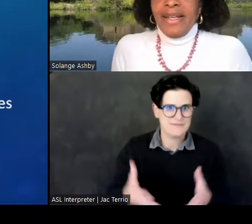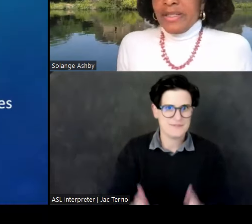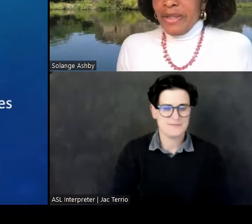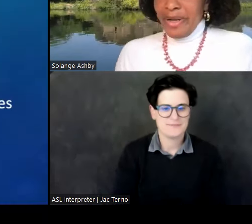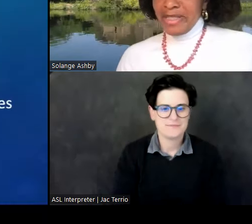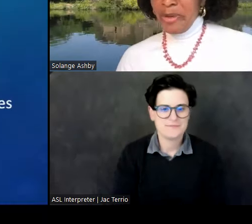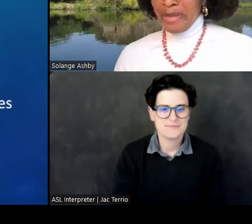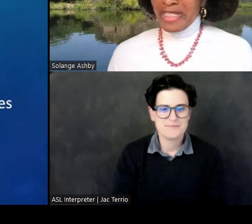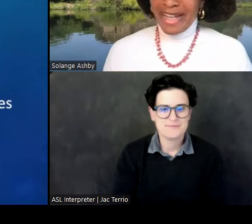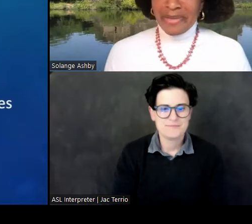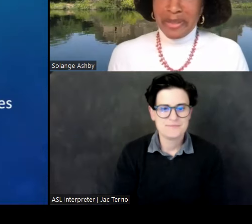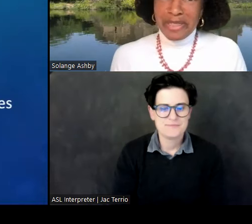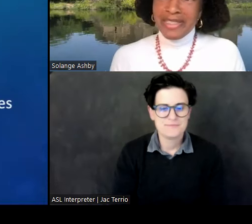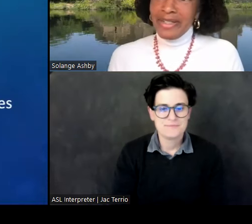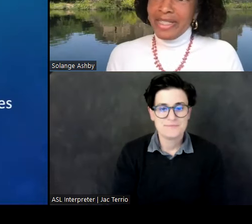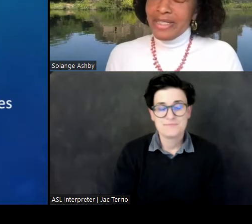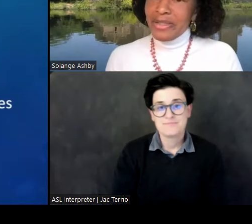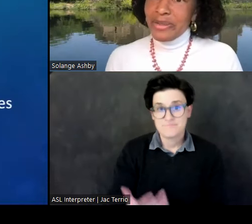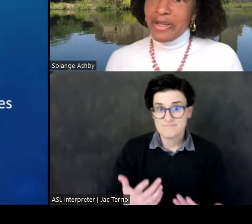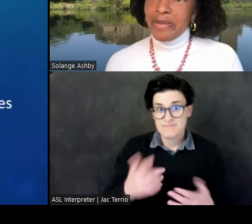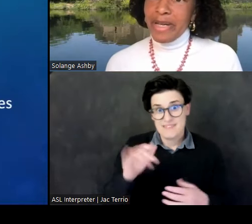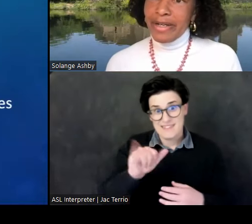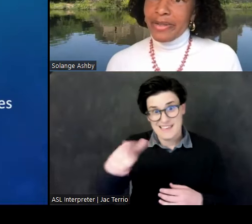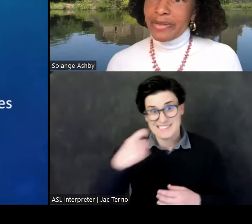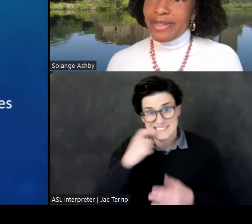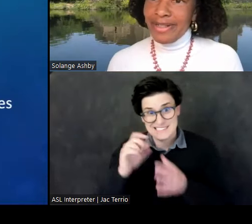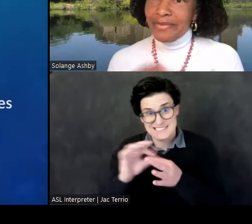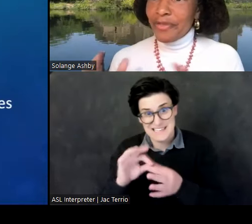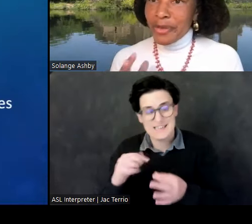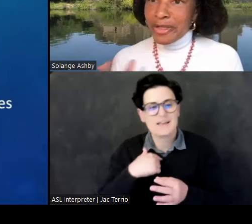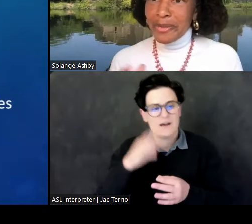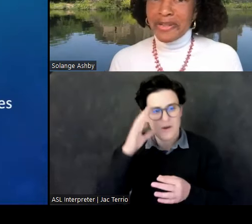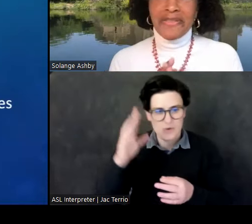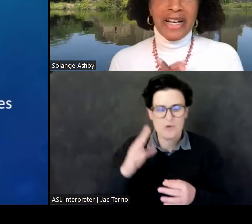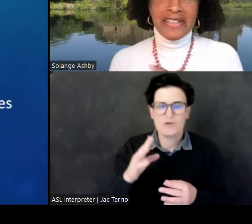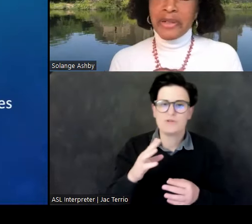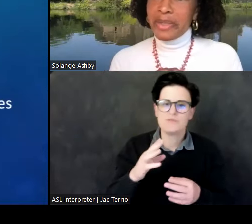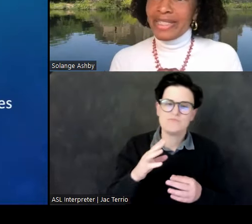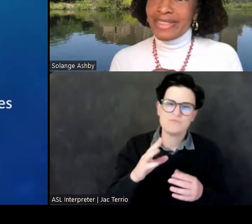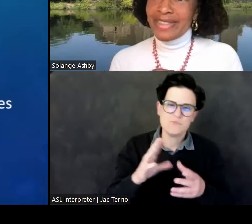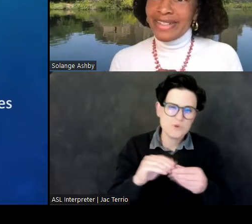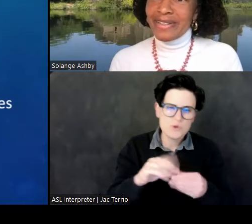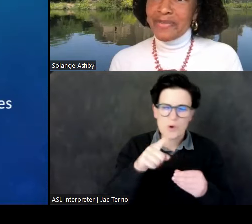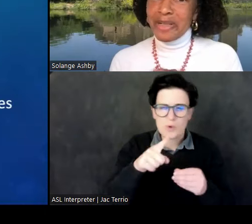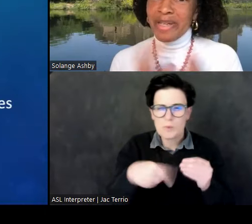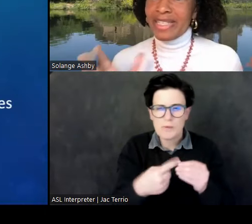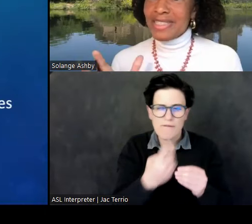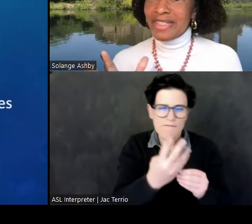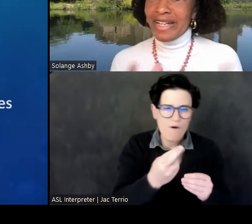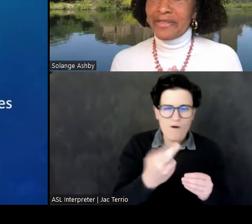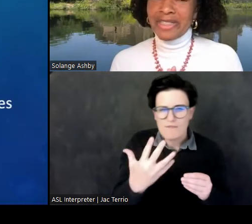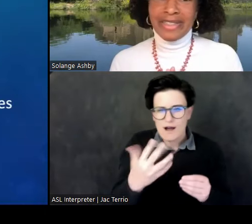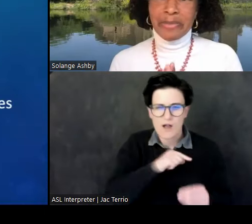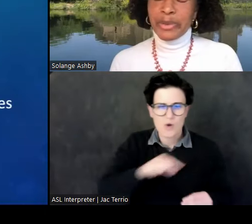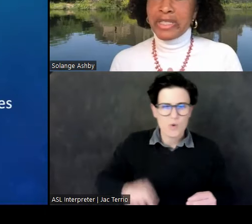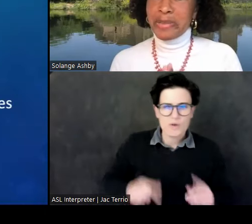So as promised, I will be talking to you about four or five Queens from ancient